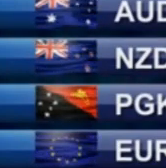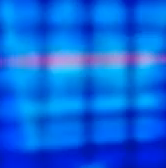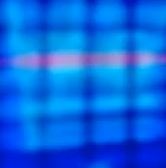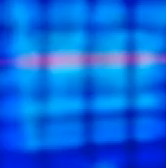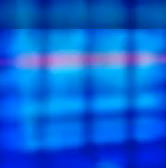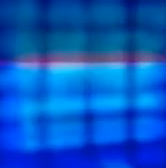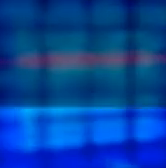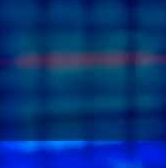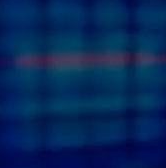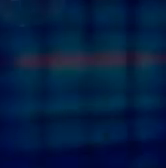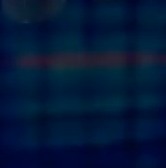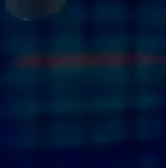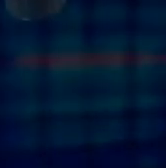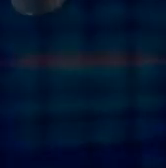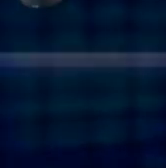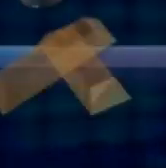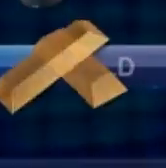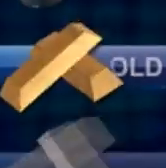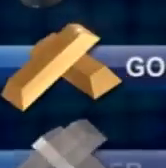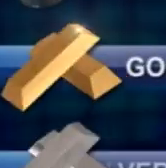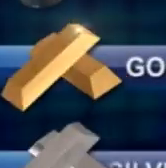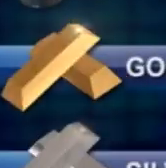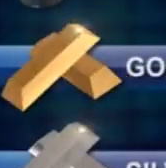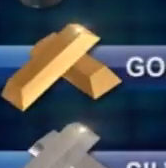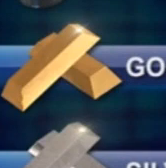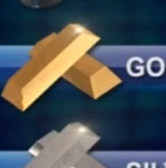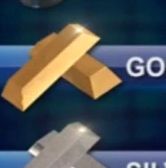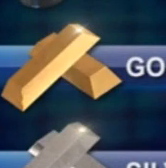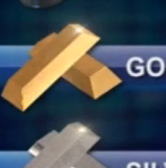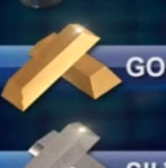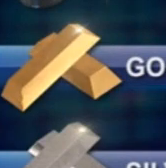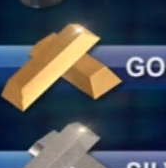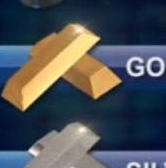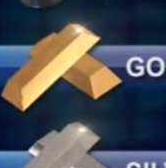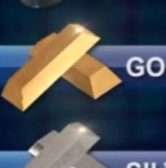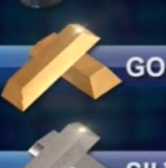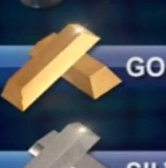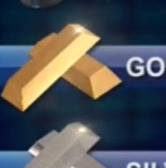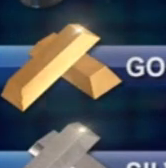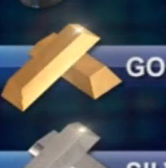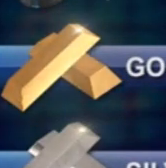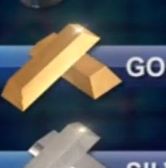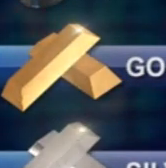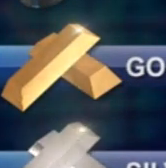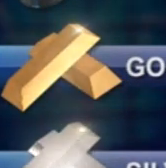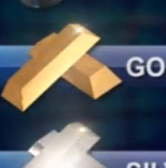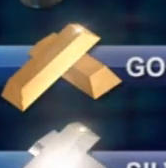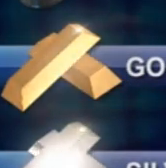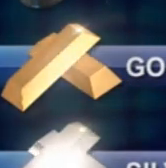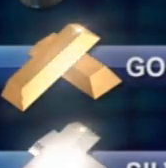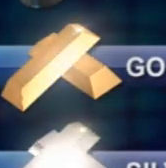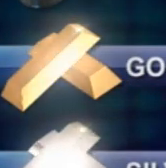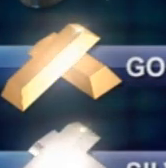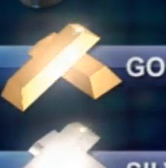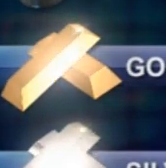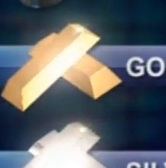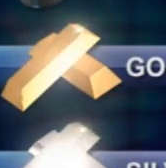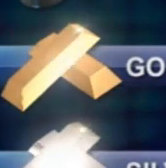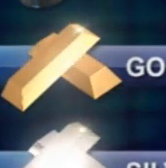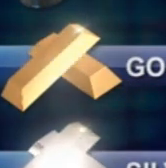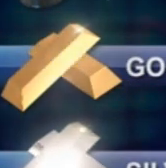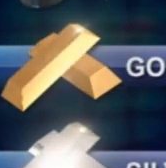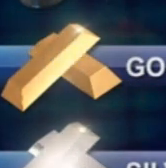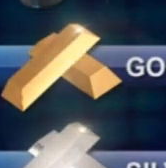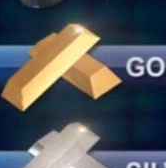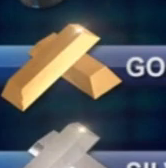Prices on the commodities market were mixed. Oil prices declined to just over $45 a barrel. Gold rose to $1